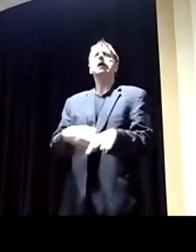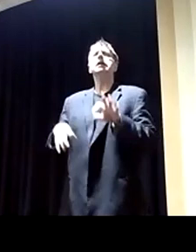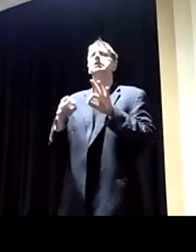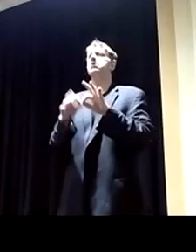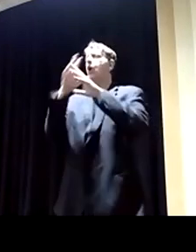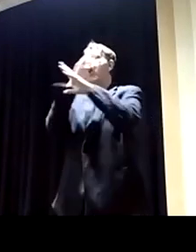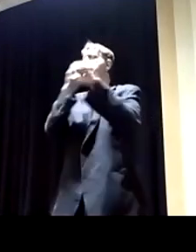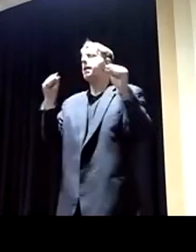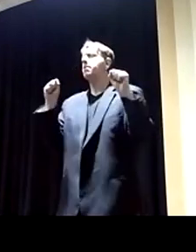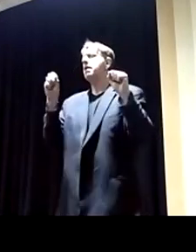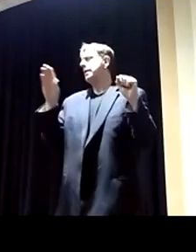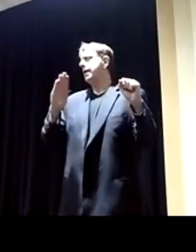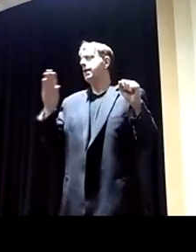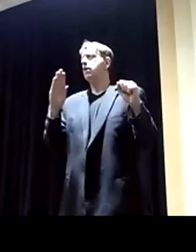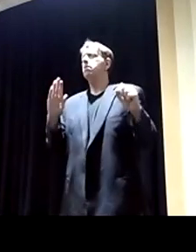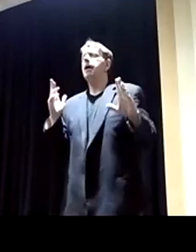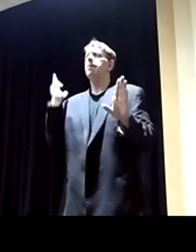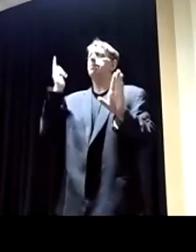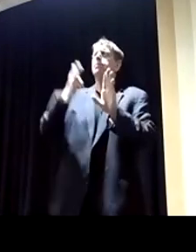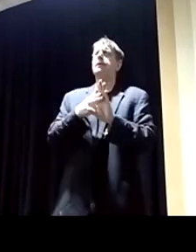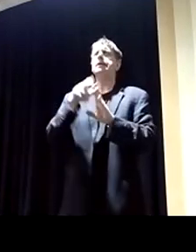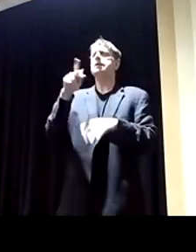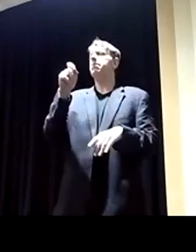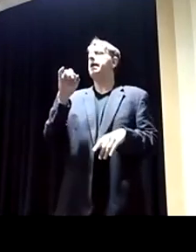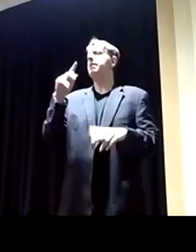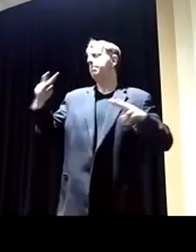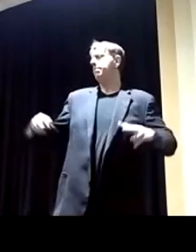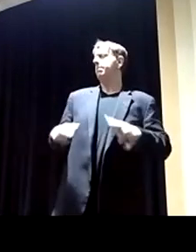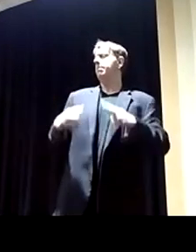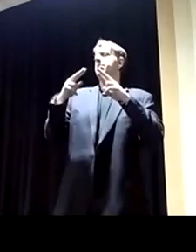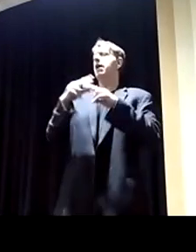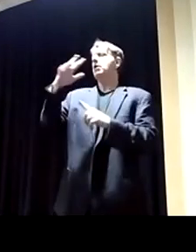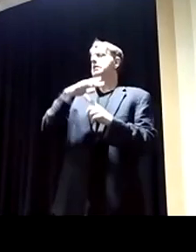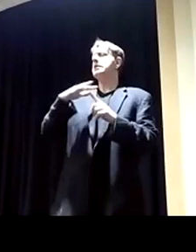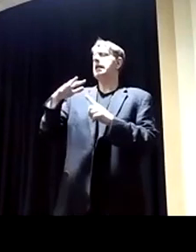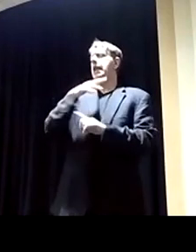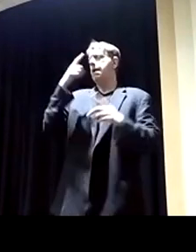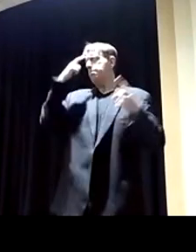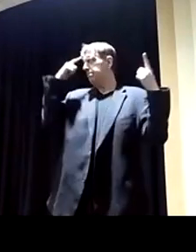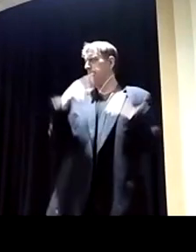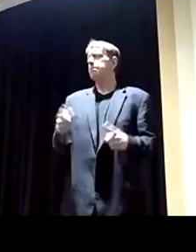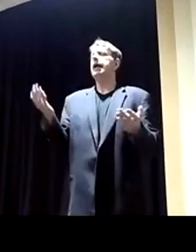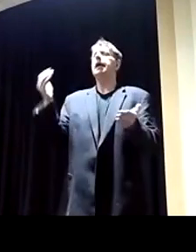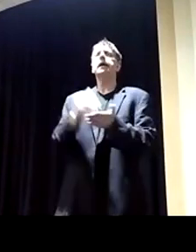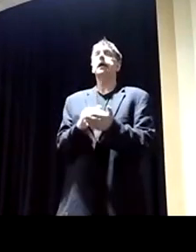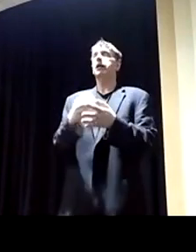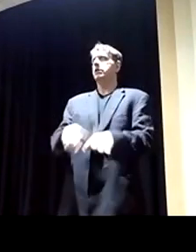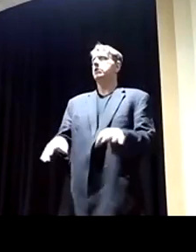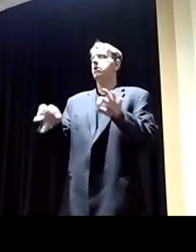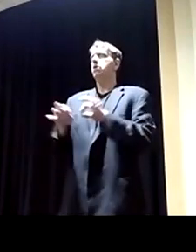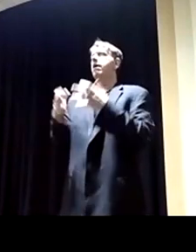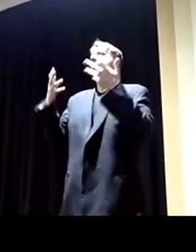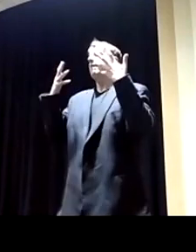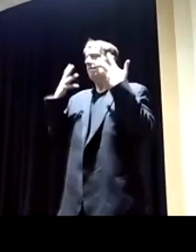back into the Paris Climate Accords. It's why it's so important that the Senate is able to finish the job on the Build Back